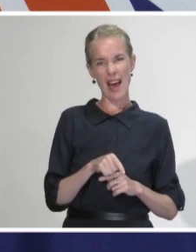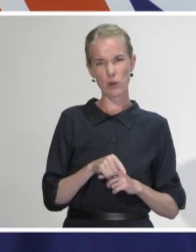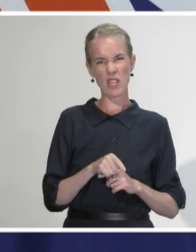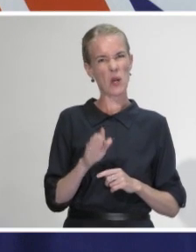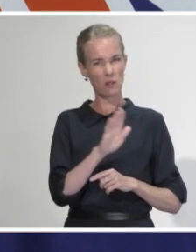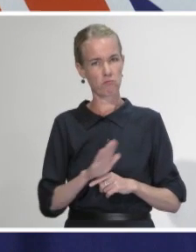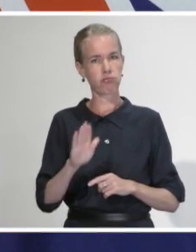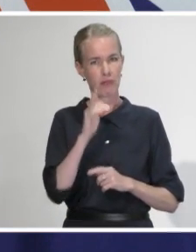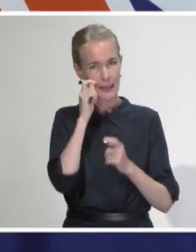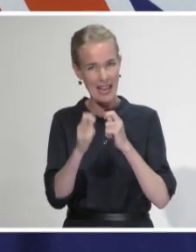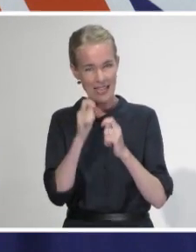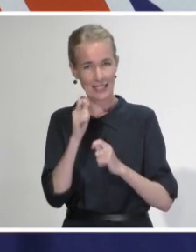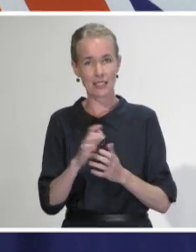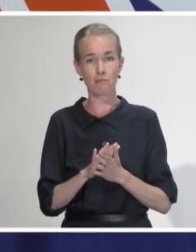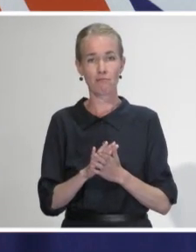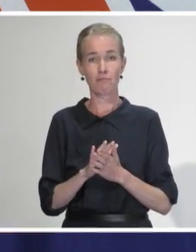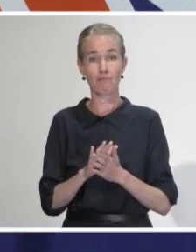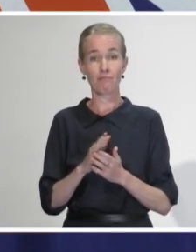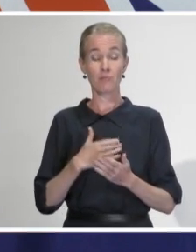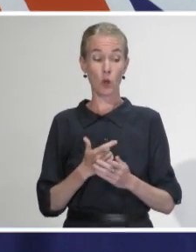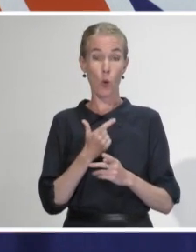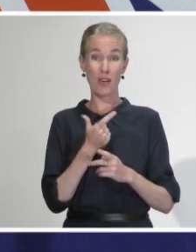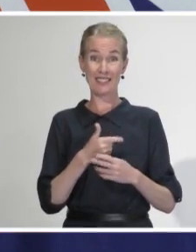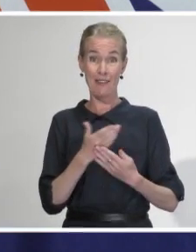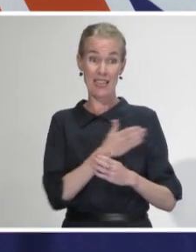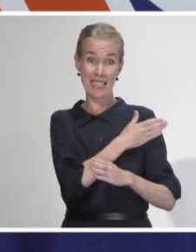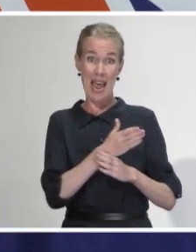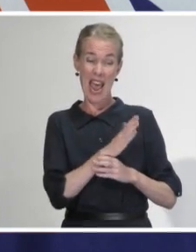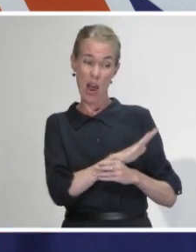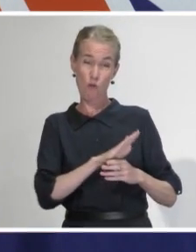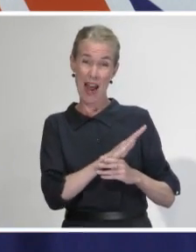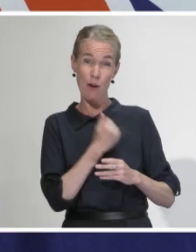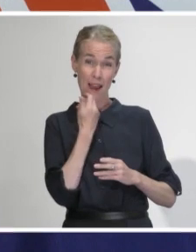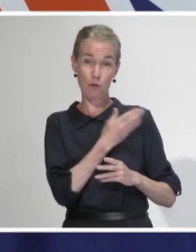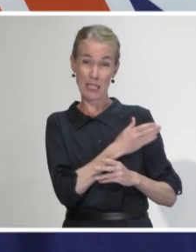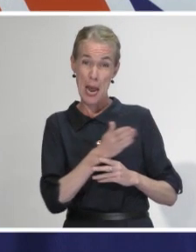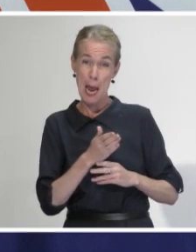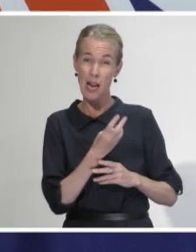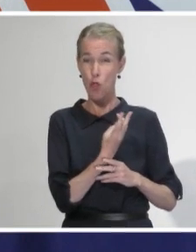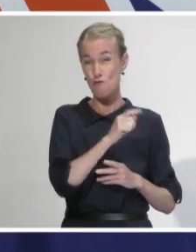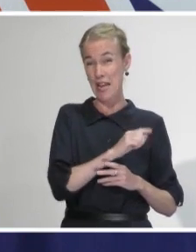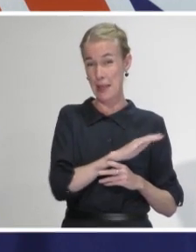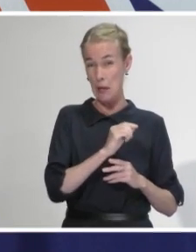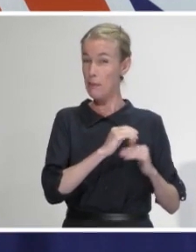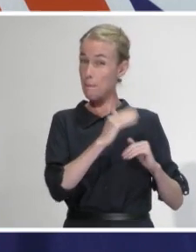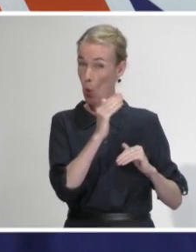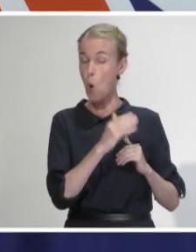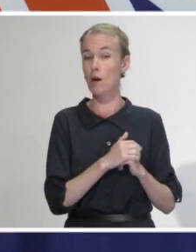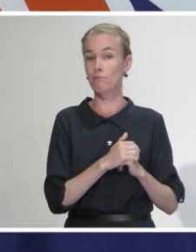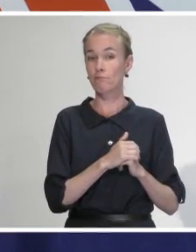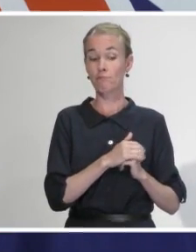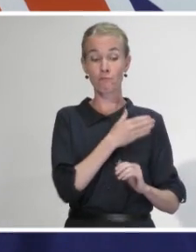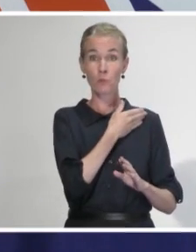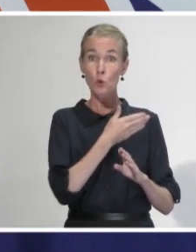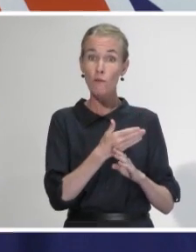rolling average is now 3,523, and the total number of tests that's undertaken is